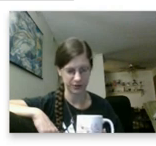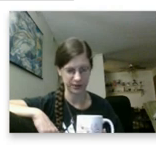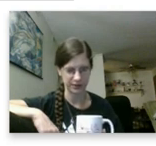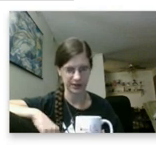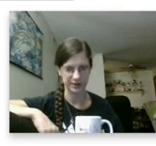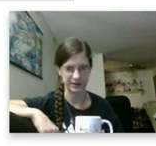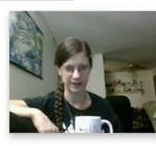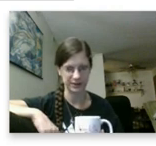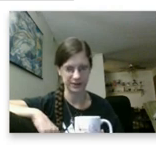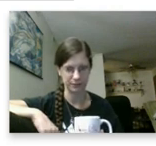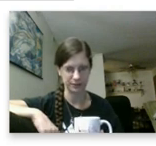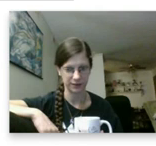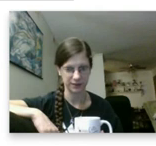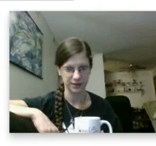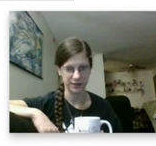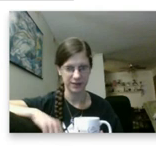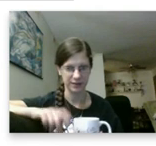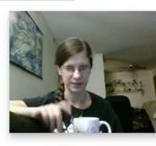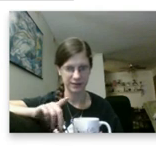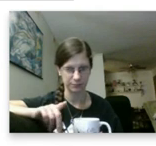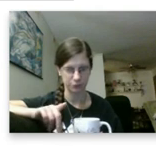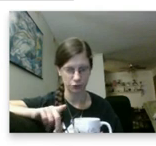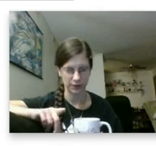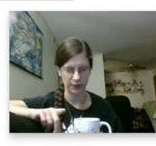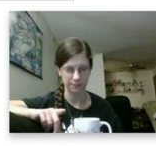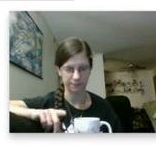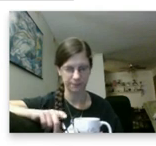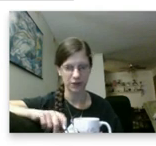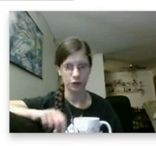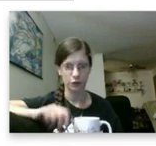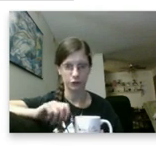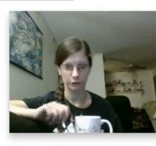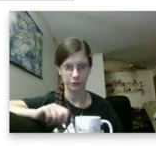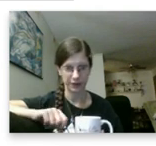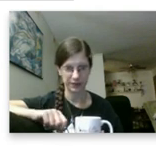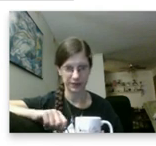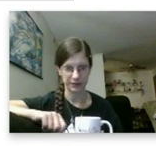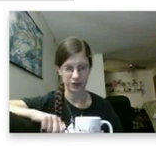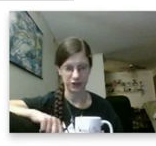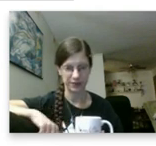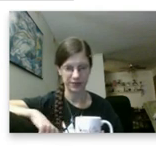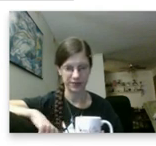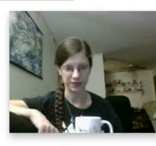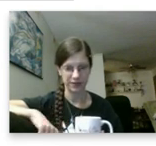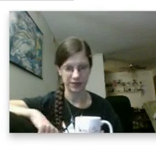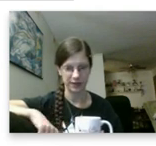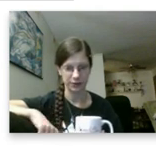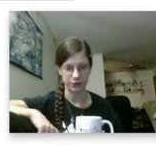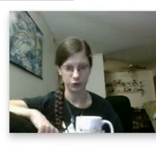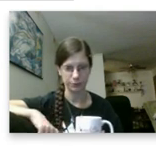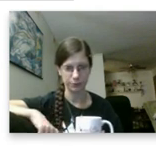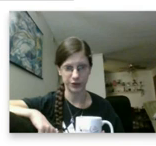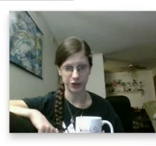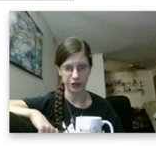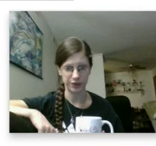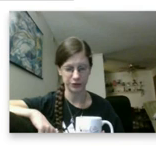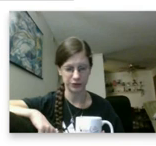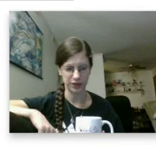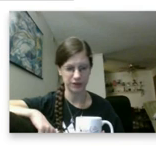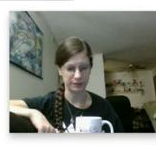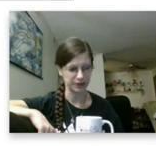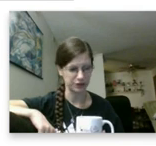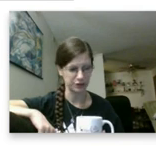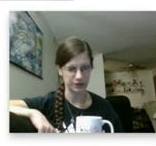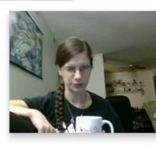please don't forget to hit that like button. Hit subscribe. Don't forget to hit the comments. I do appreciate